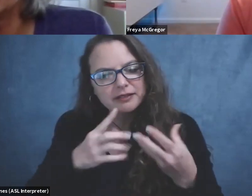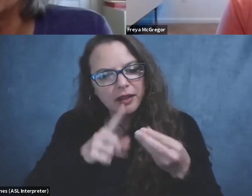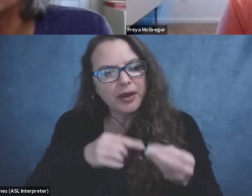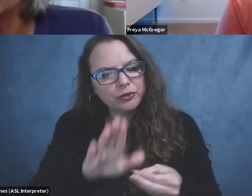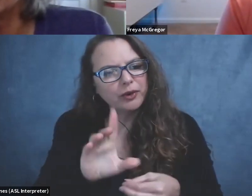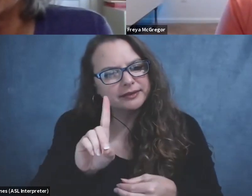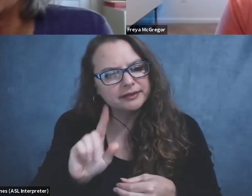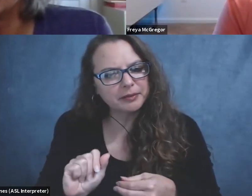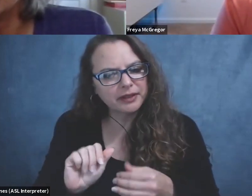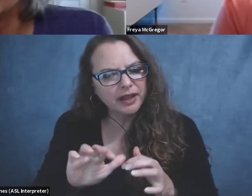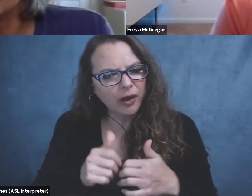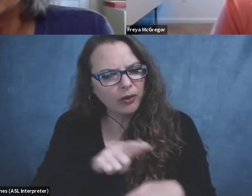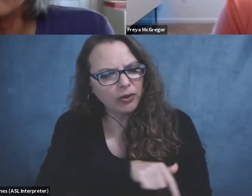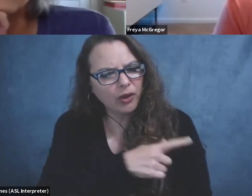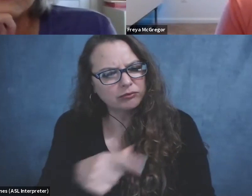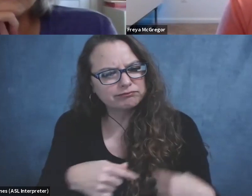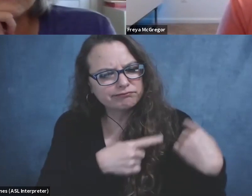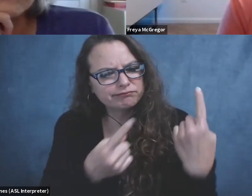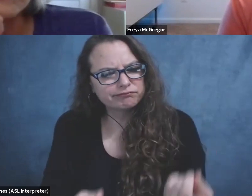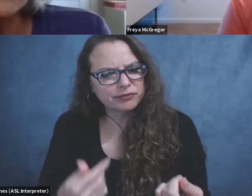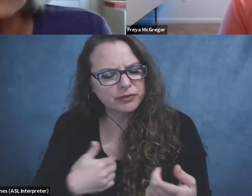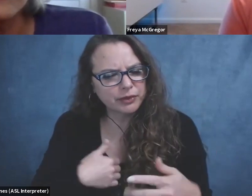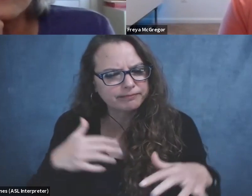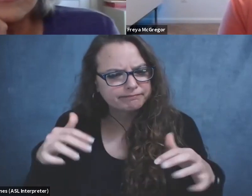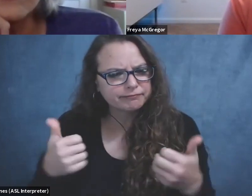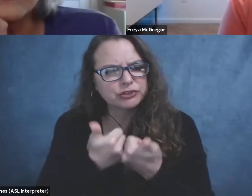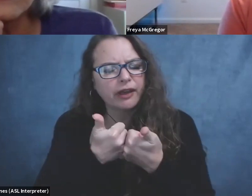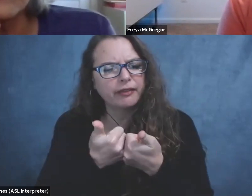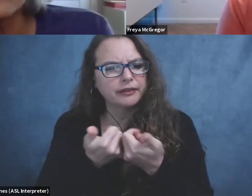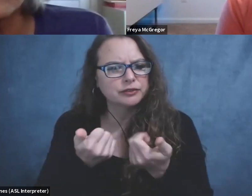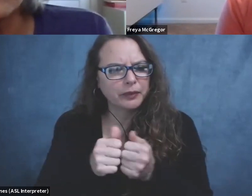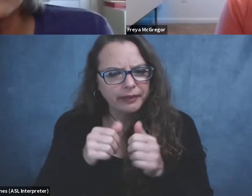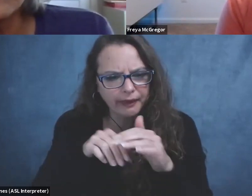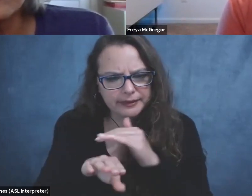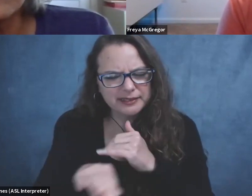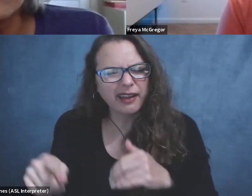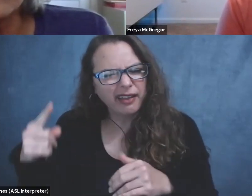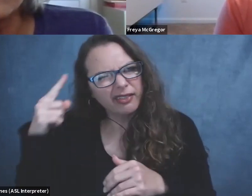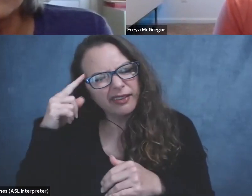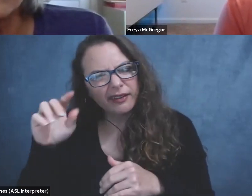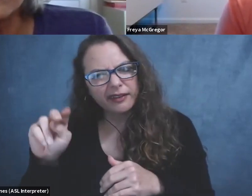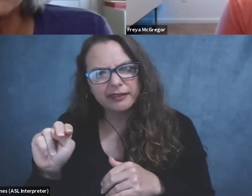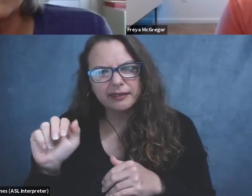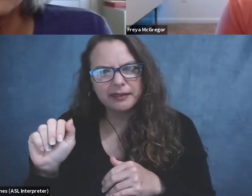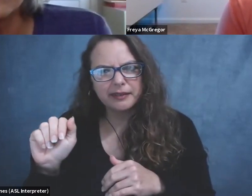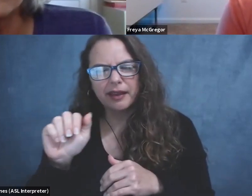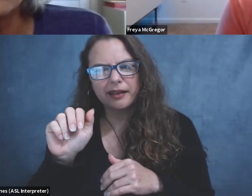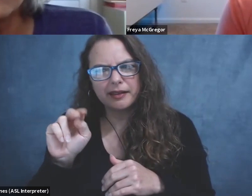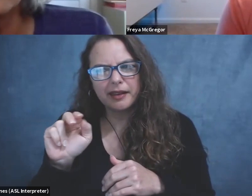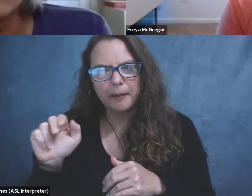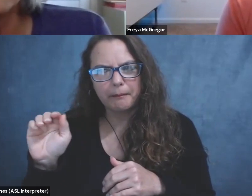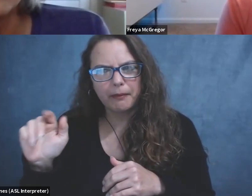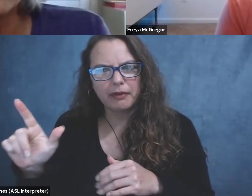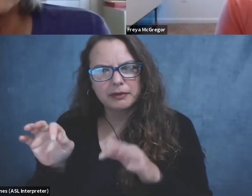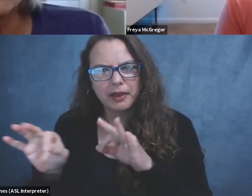created an access challenge? I think we heard a little bit of that from Narmul in the introduction, but also what kinds of activities, um, are